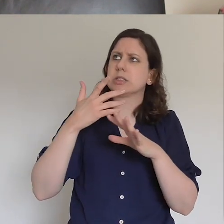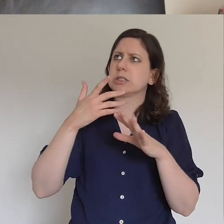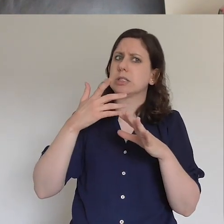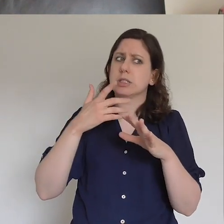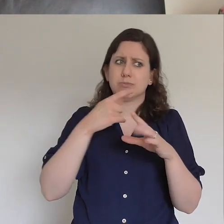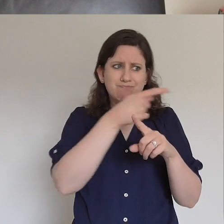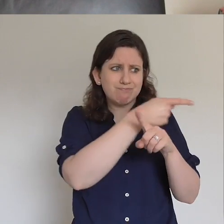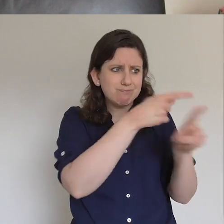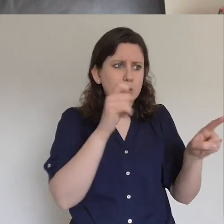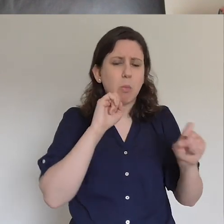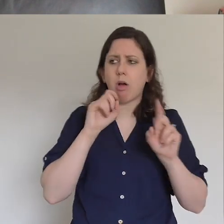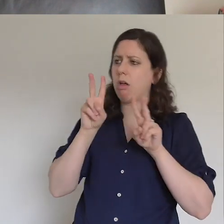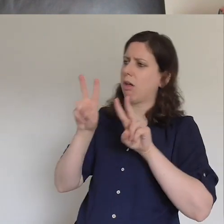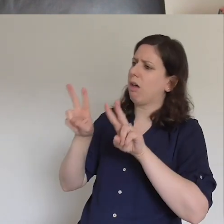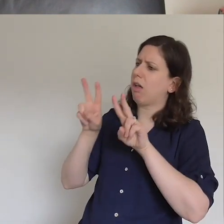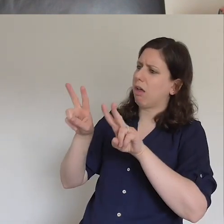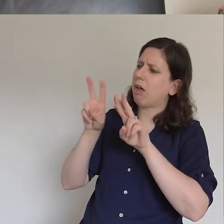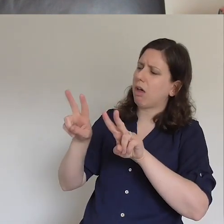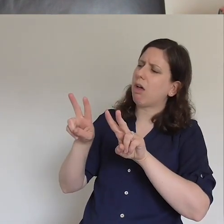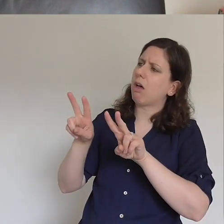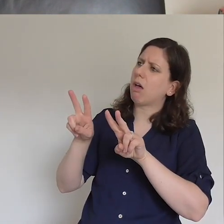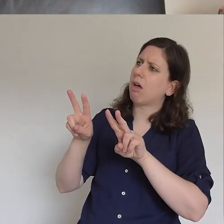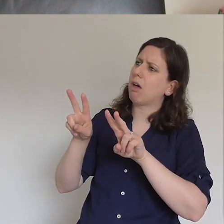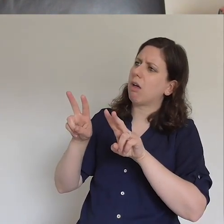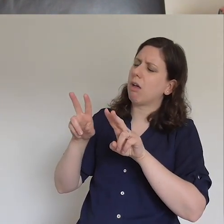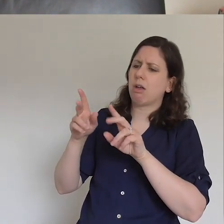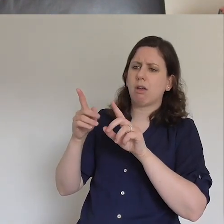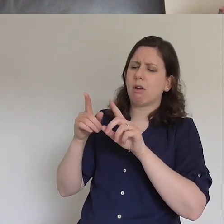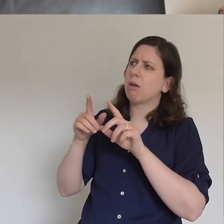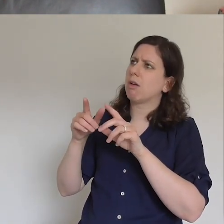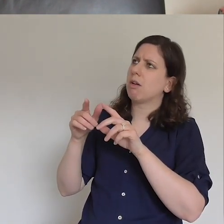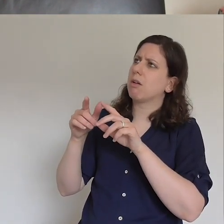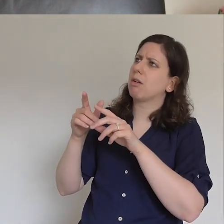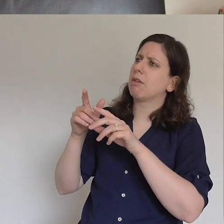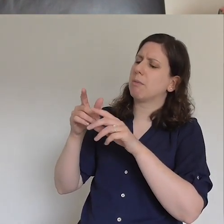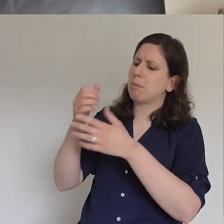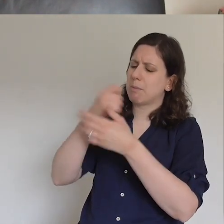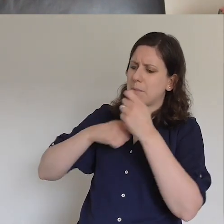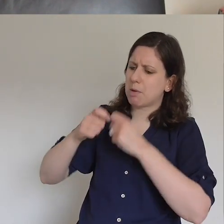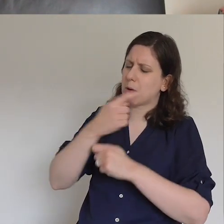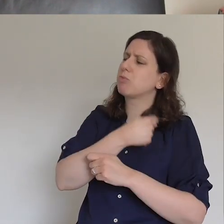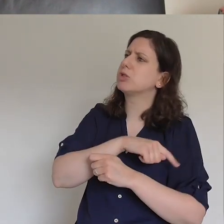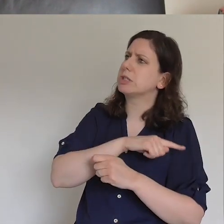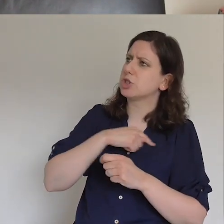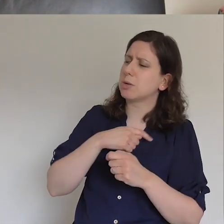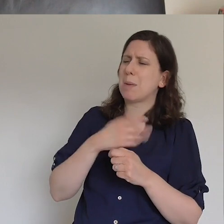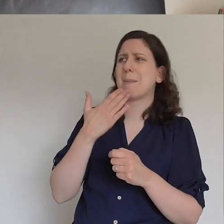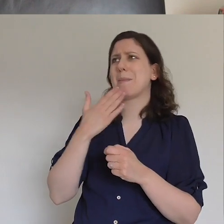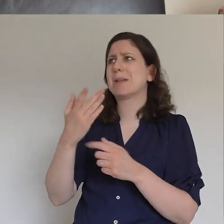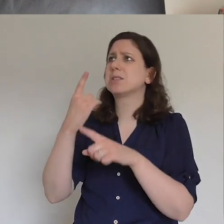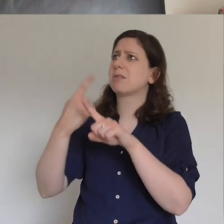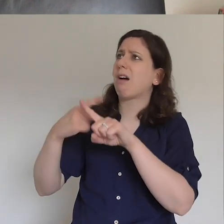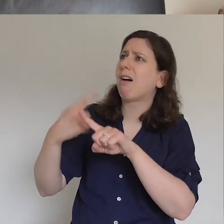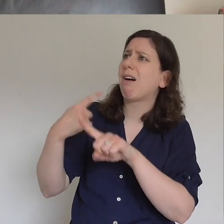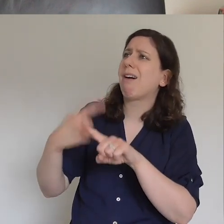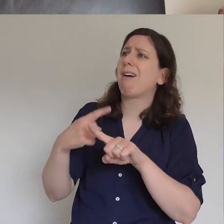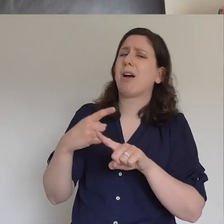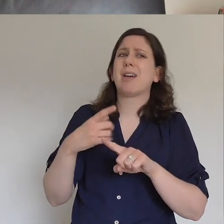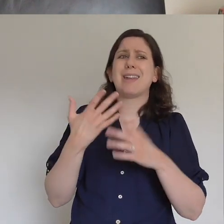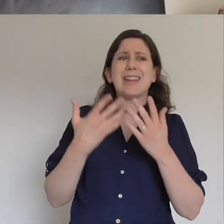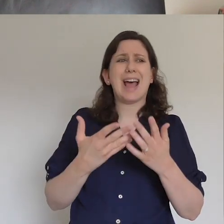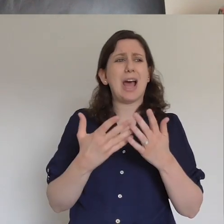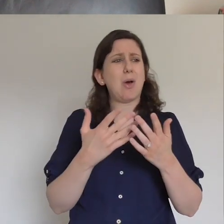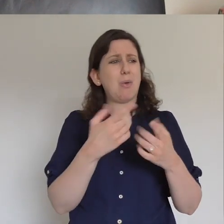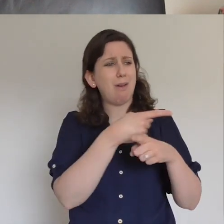lives and bring many to yourself and Lord we pray you'd do it quickly even now lay a burden on our friends hearts yeah